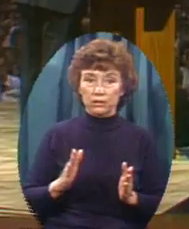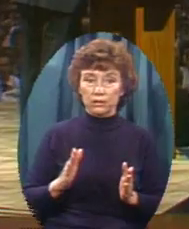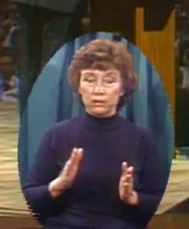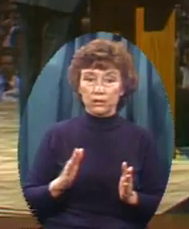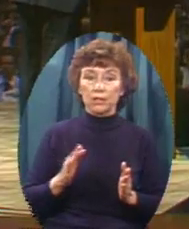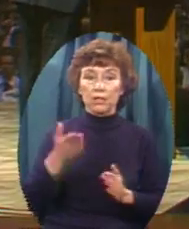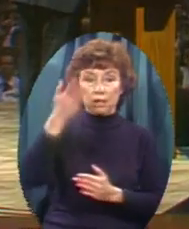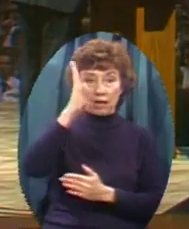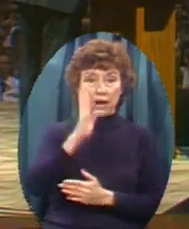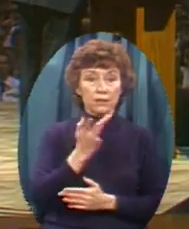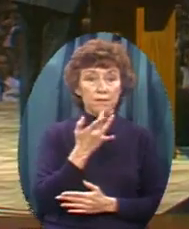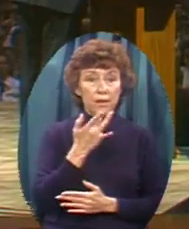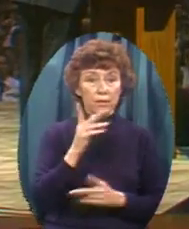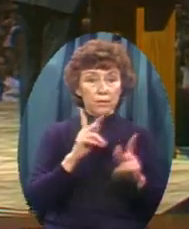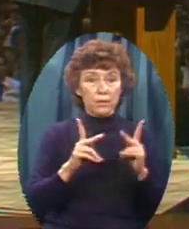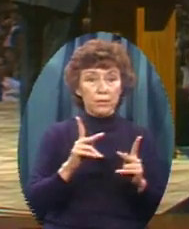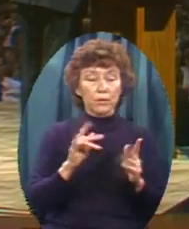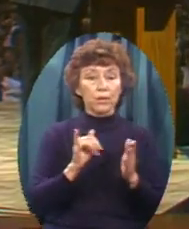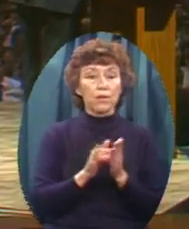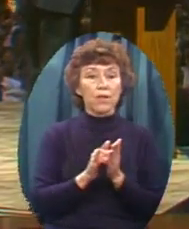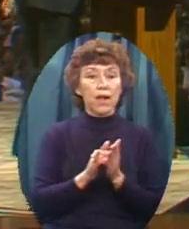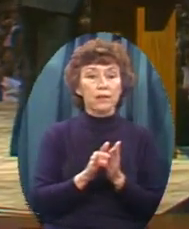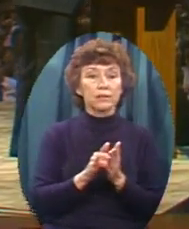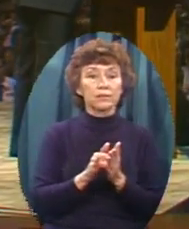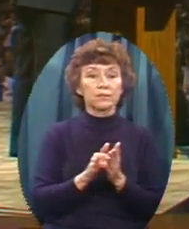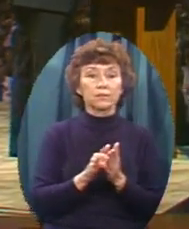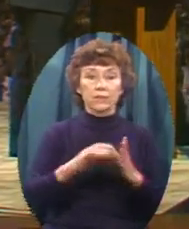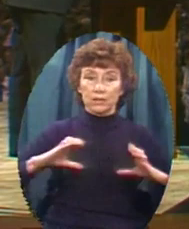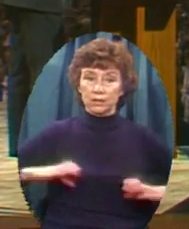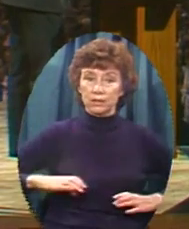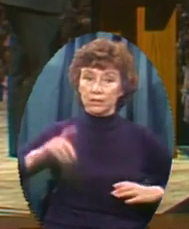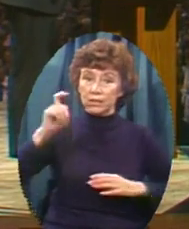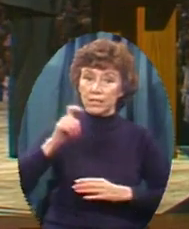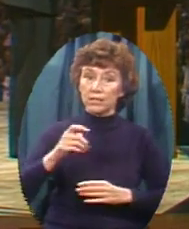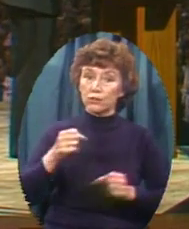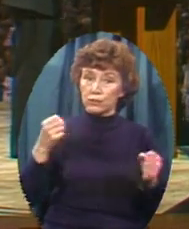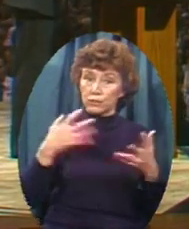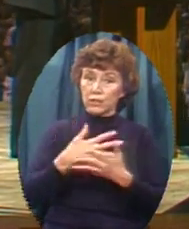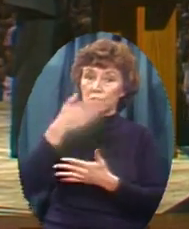It's the almighty God Then there's a fifth controversy